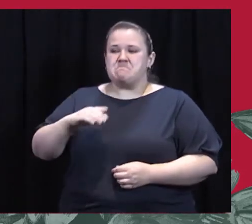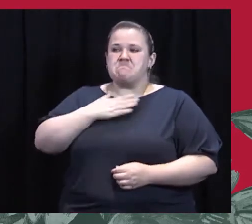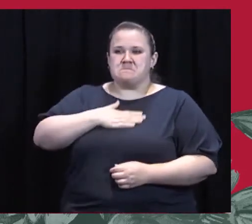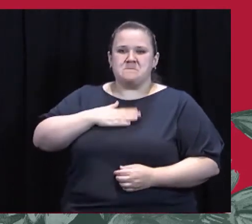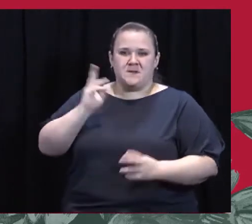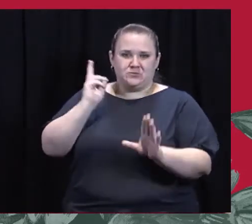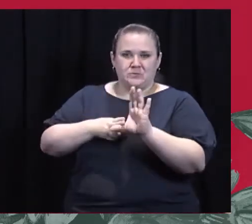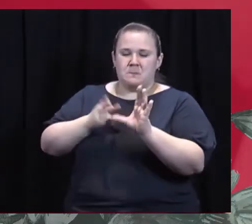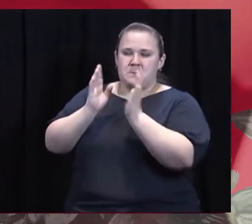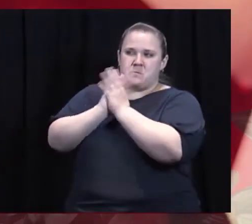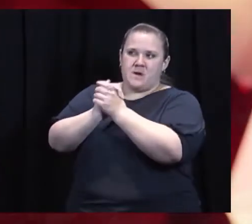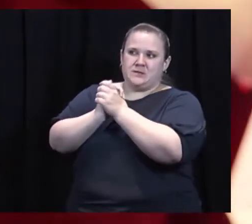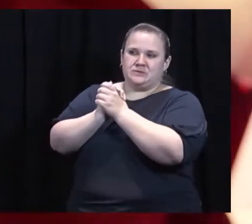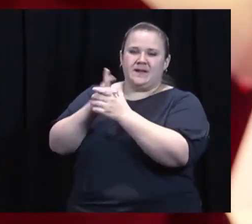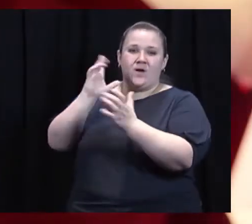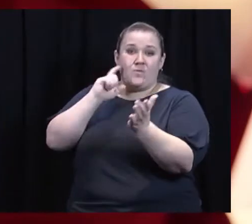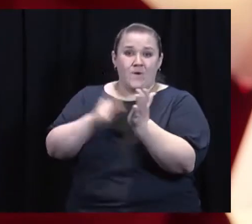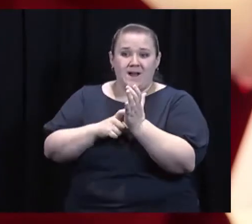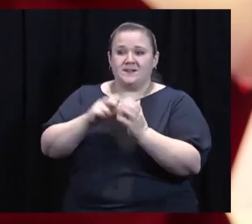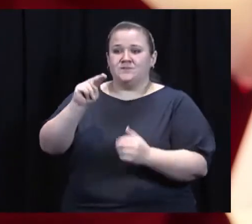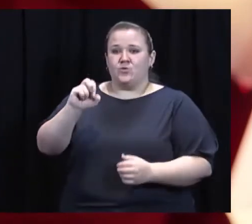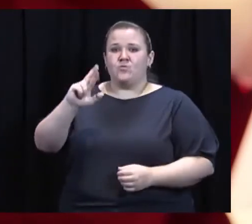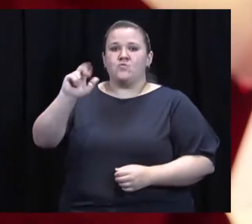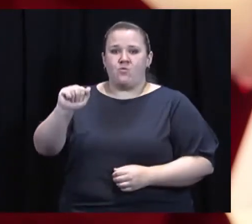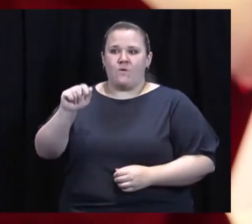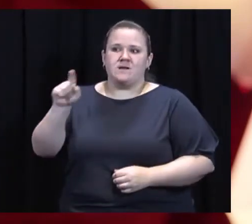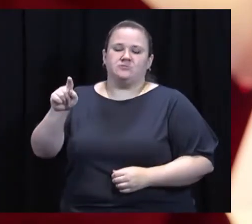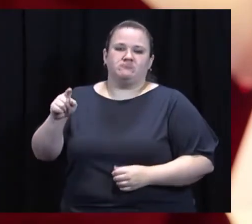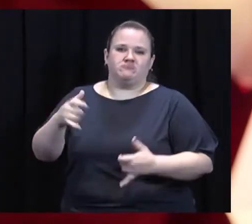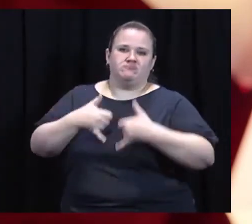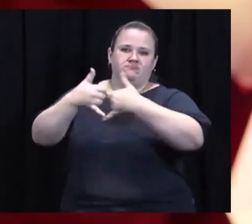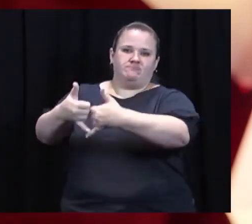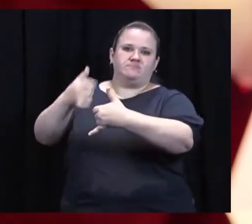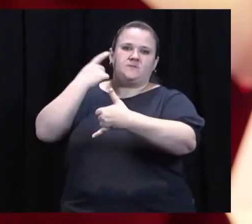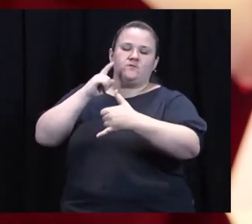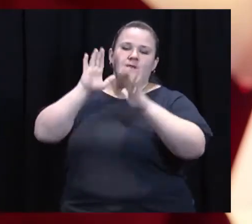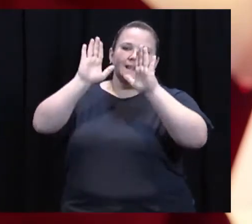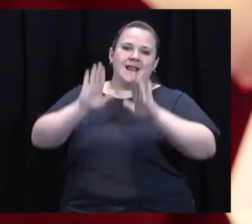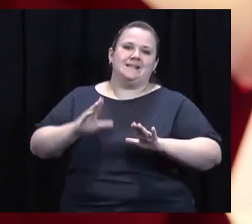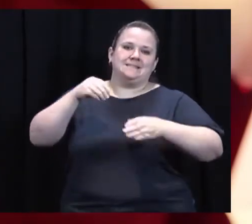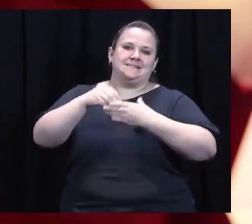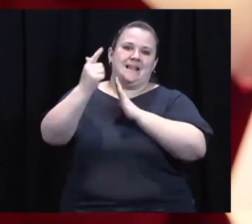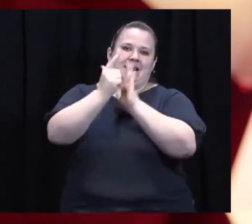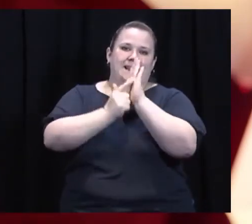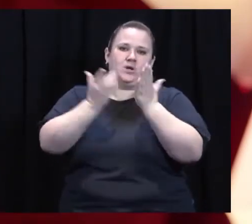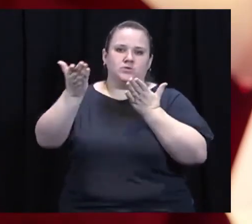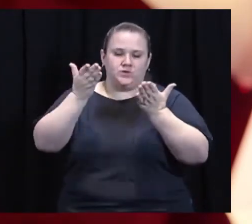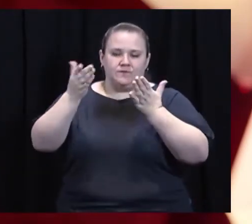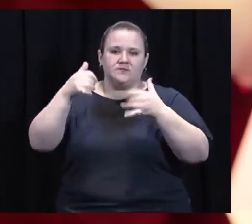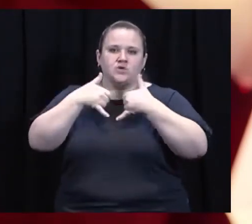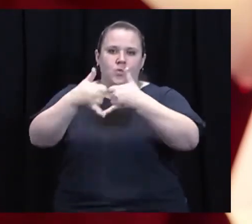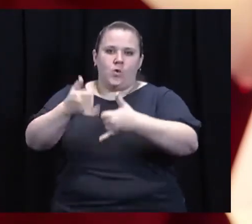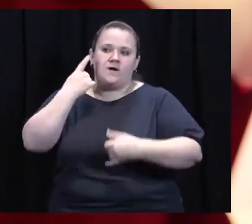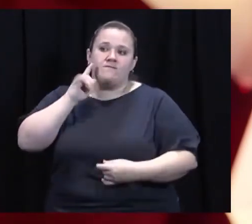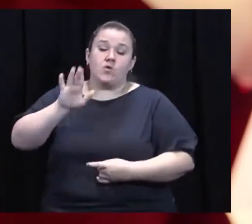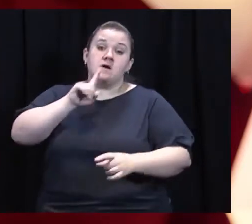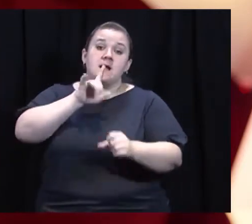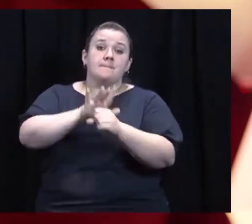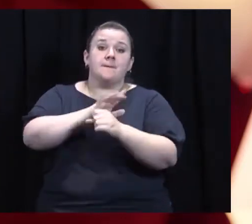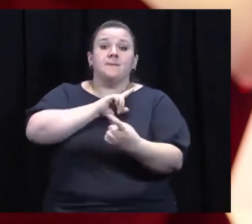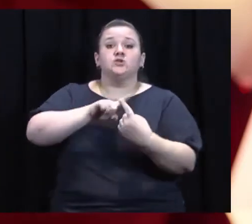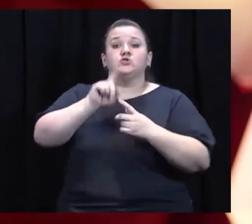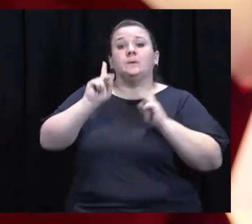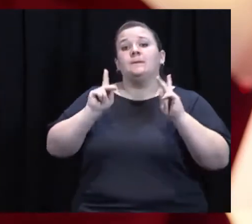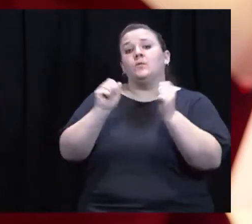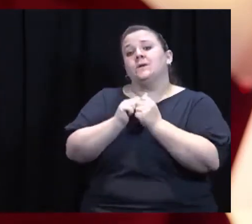2021. Please join me in congratulating and recognizing Nora as the recipient of the Excellence in Legal Services Award